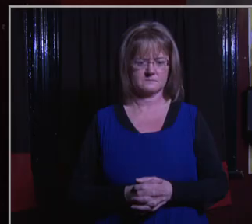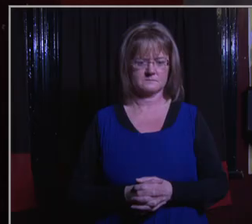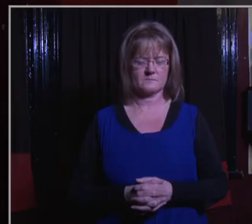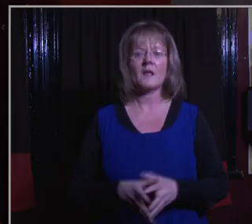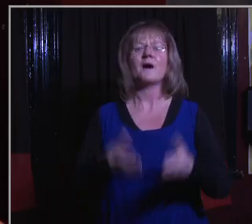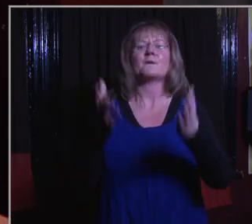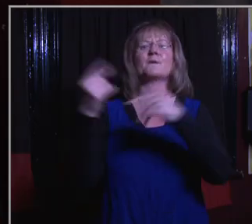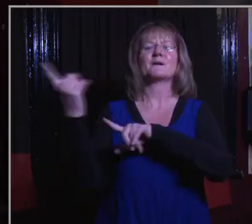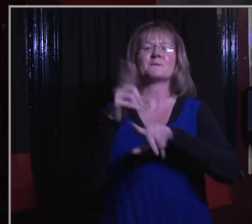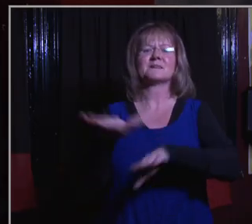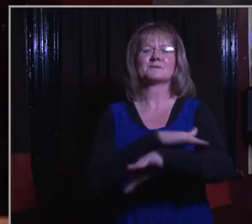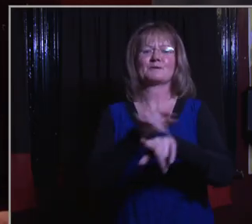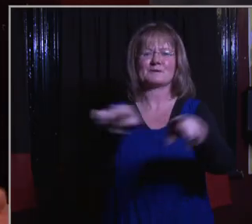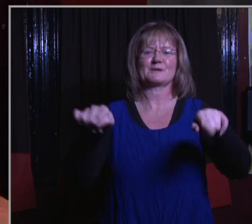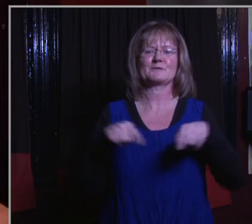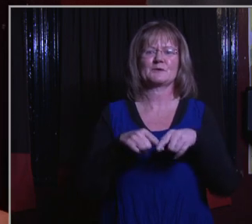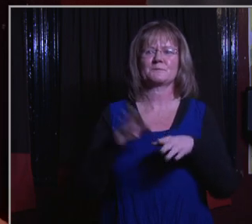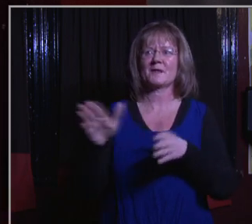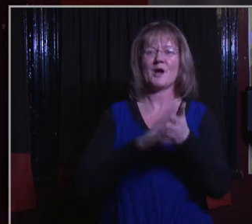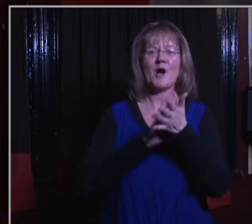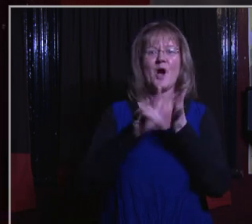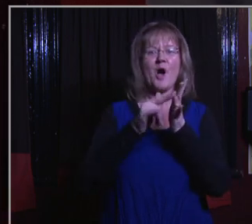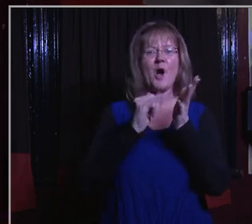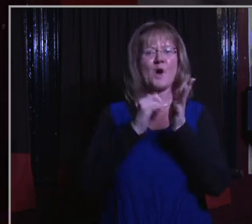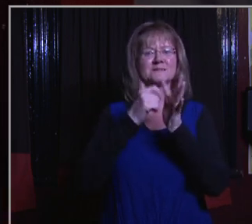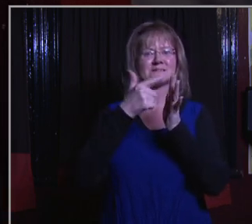Welcome back to the Green Room. Hoskins dressing his age.